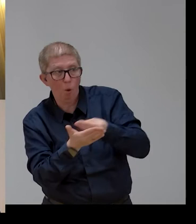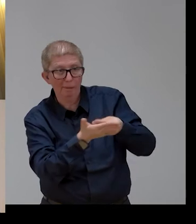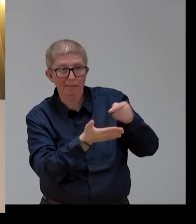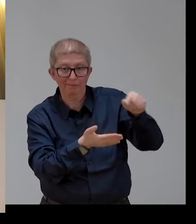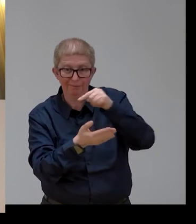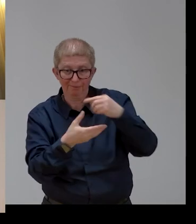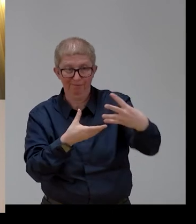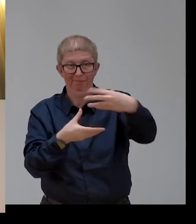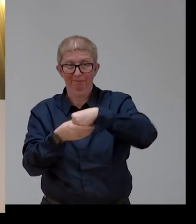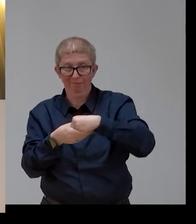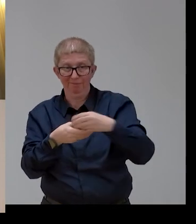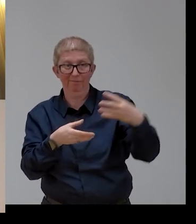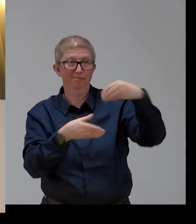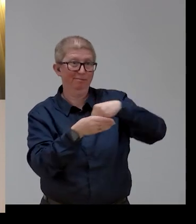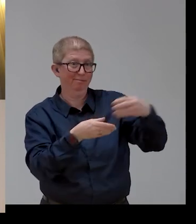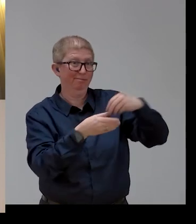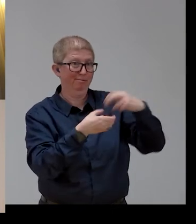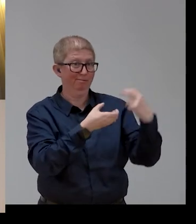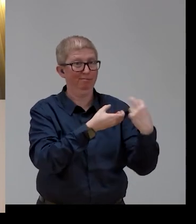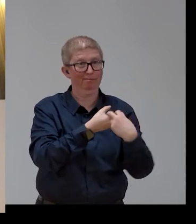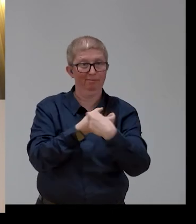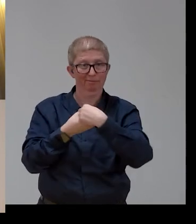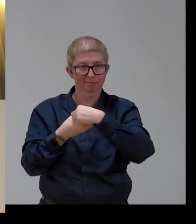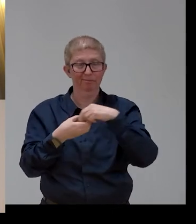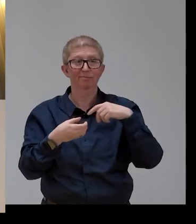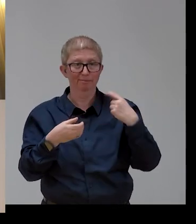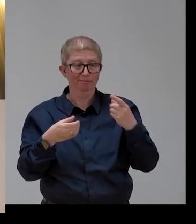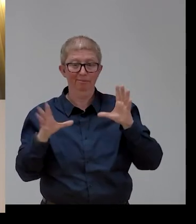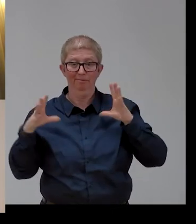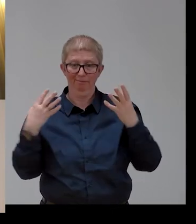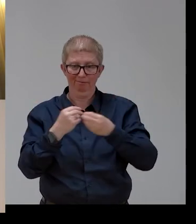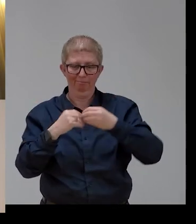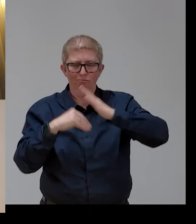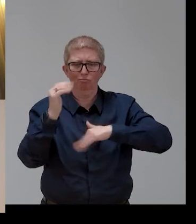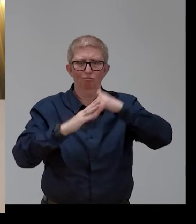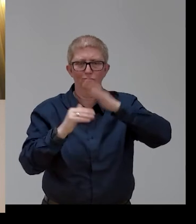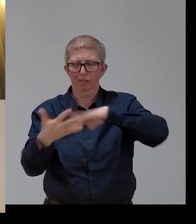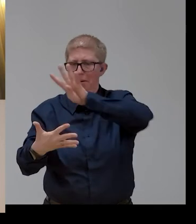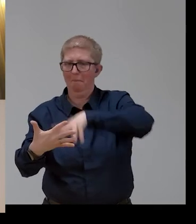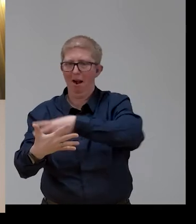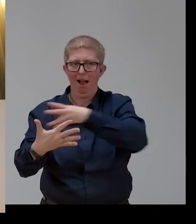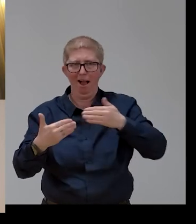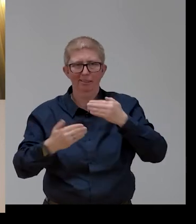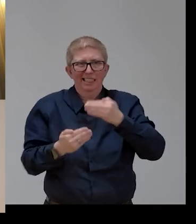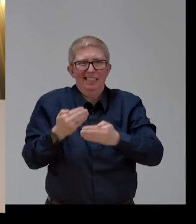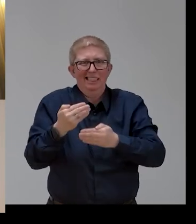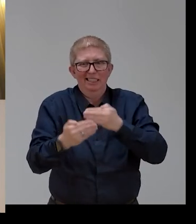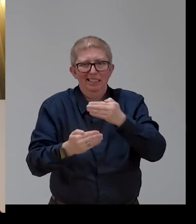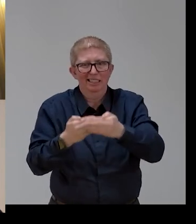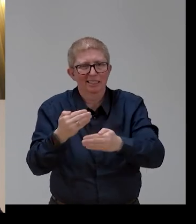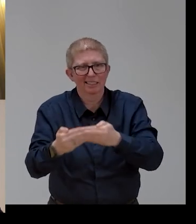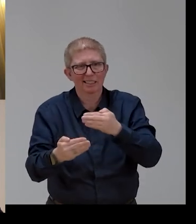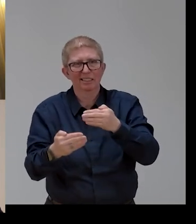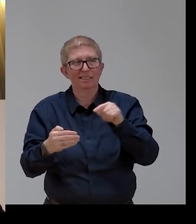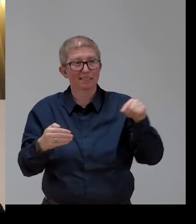the recovery plans, but with all committees involved, to monitor how the various pillars,